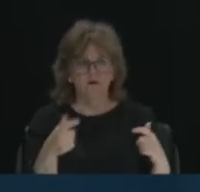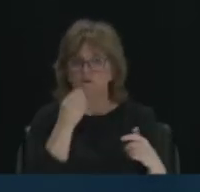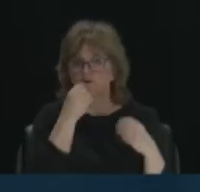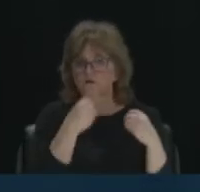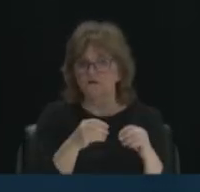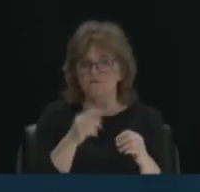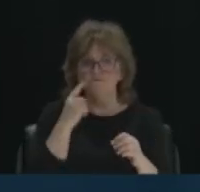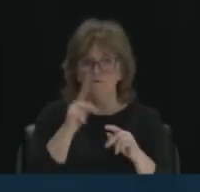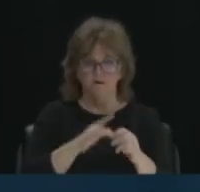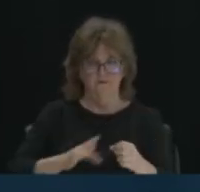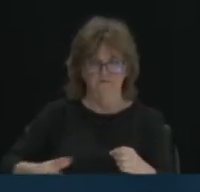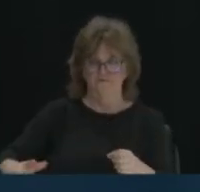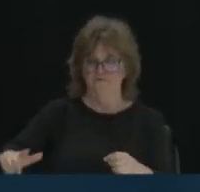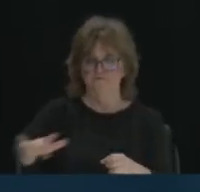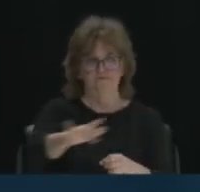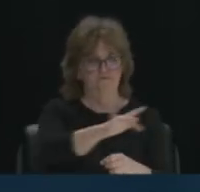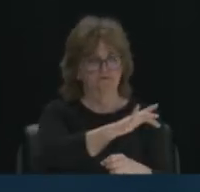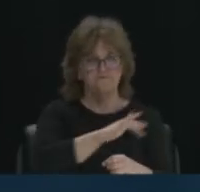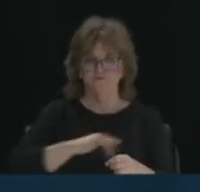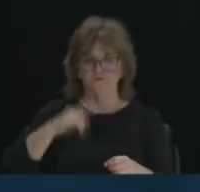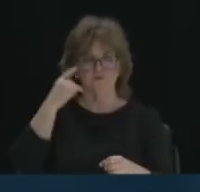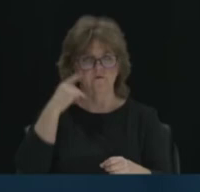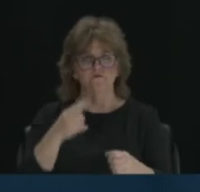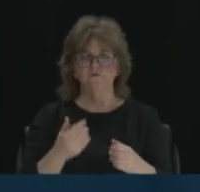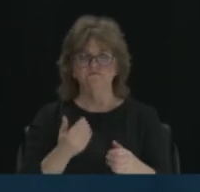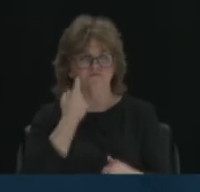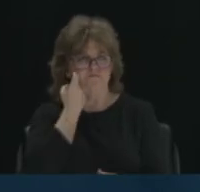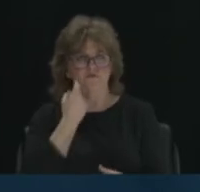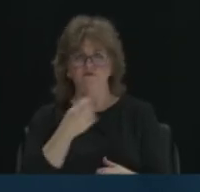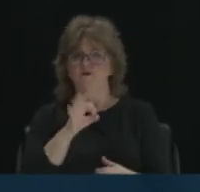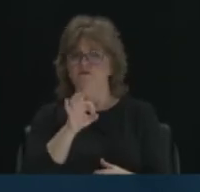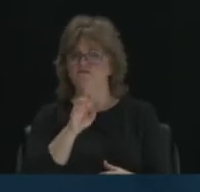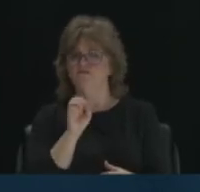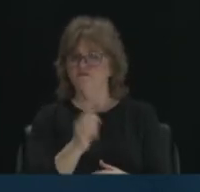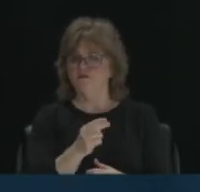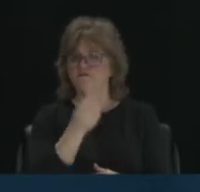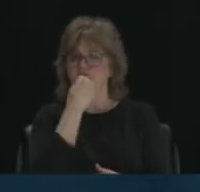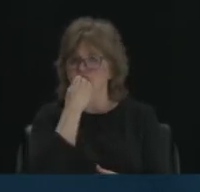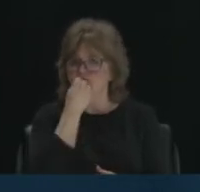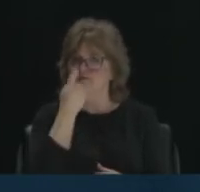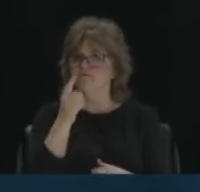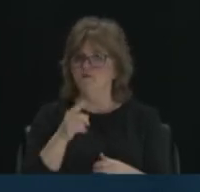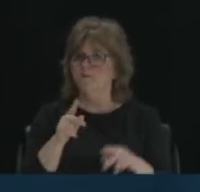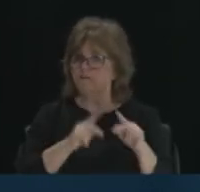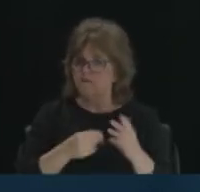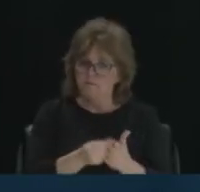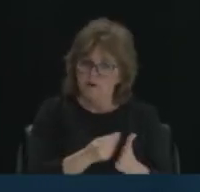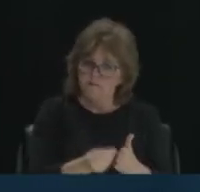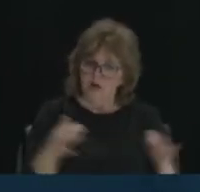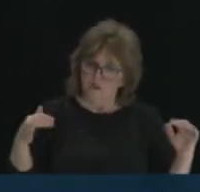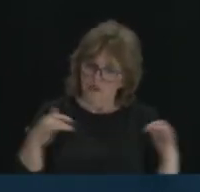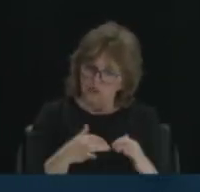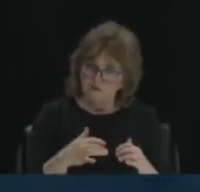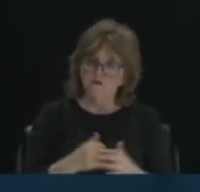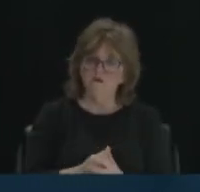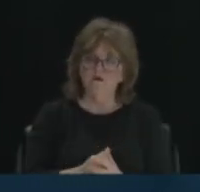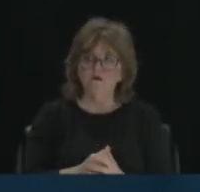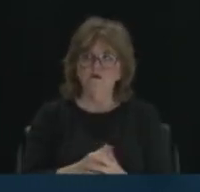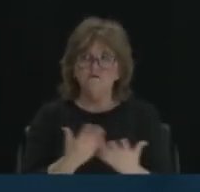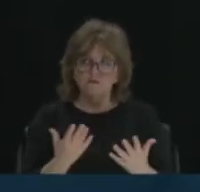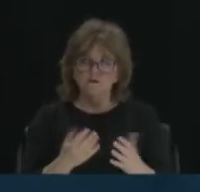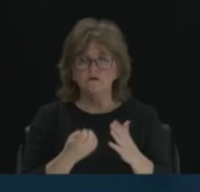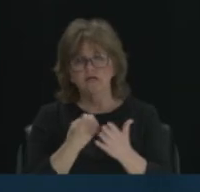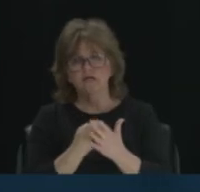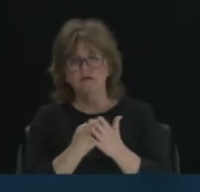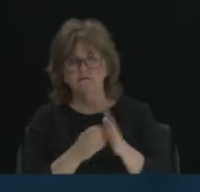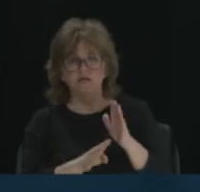store providing produce and fresh fruit foods and fruits for our citizenry here. Absolutely. So when I think about economic